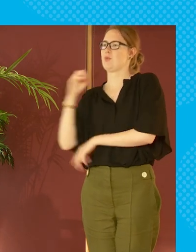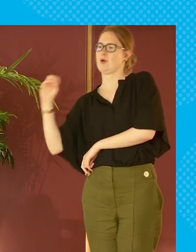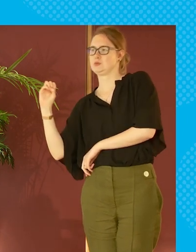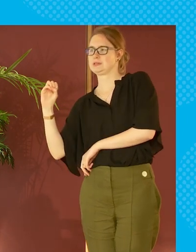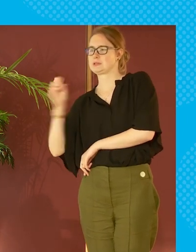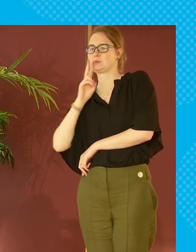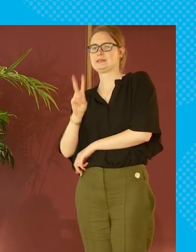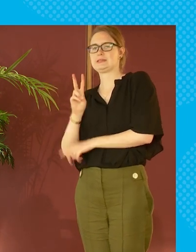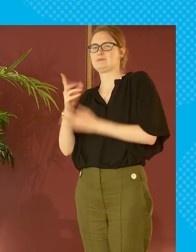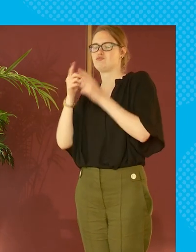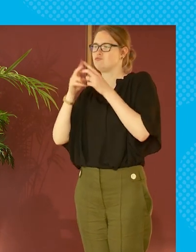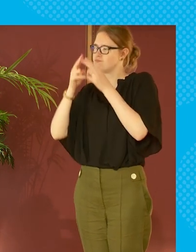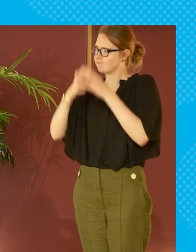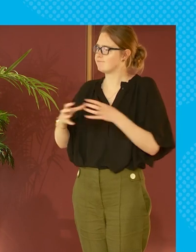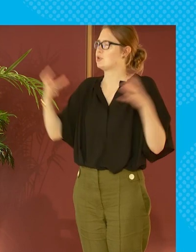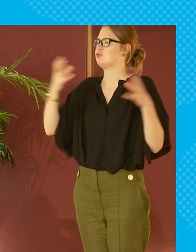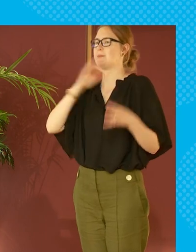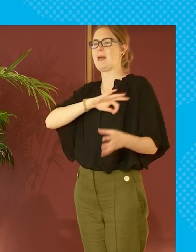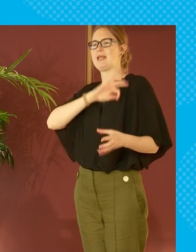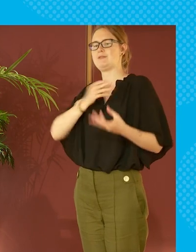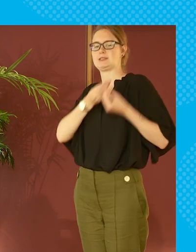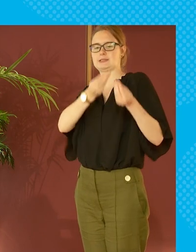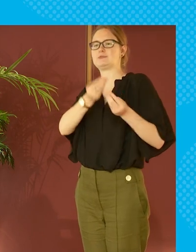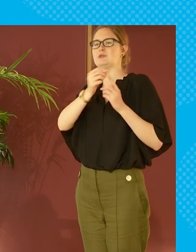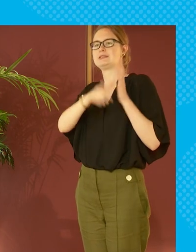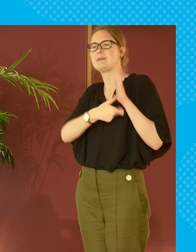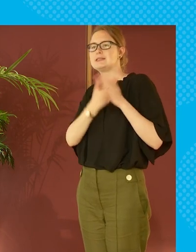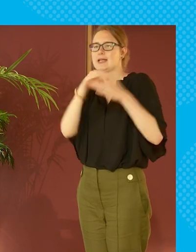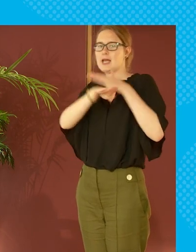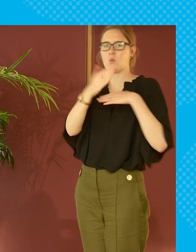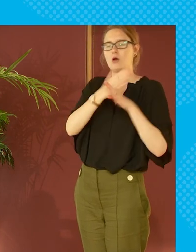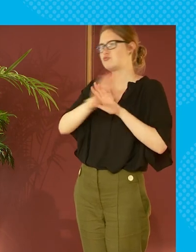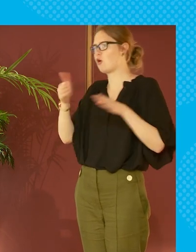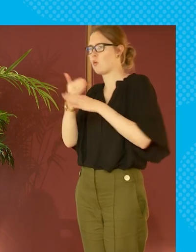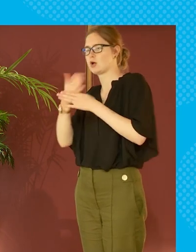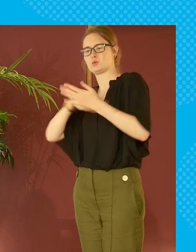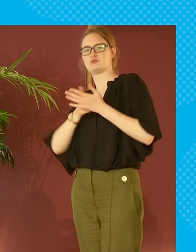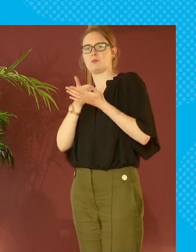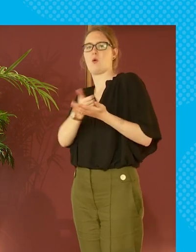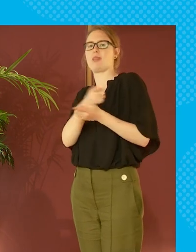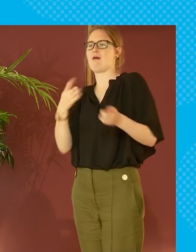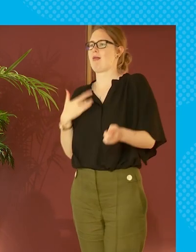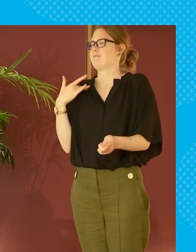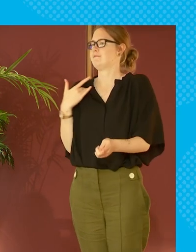noughties when we were starting to really increase benefits to people with disabilities whether they were in work or not in work you